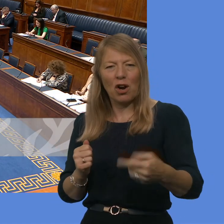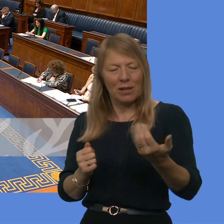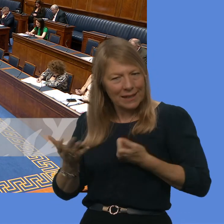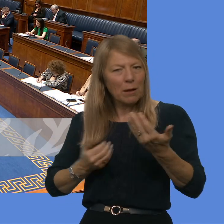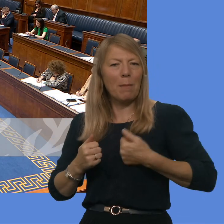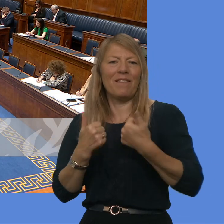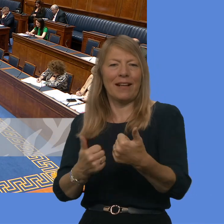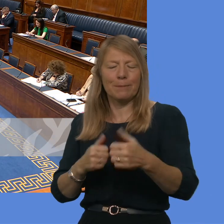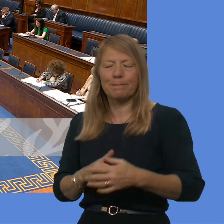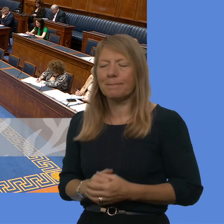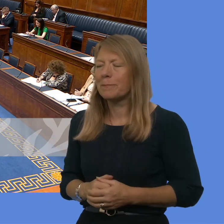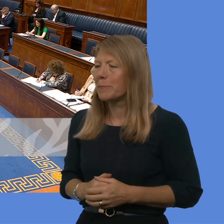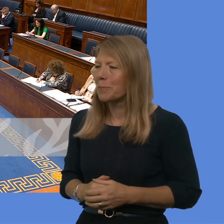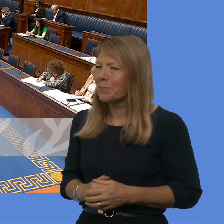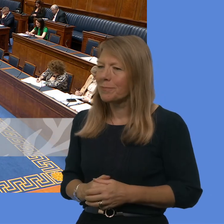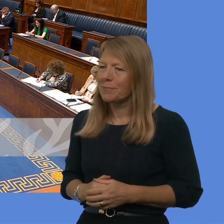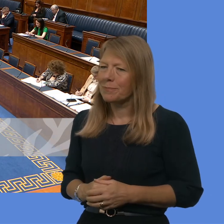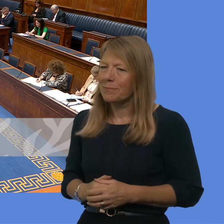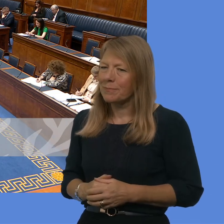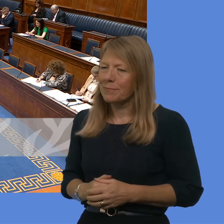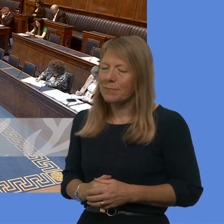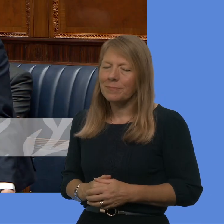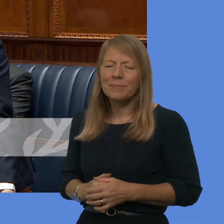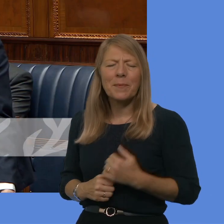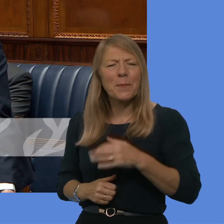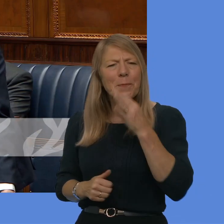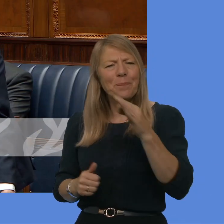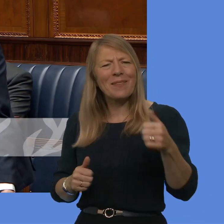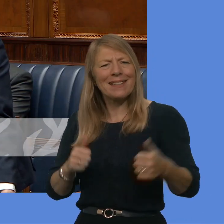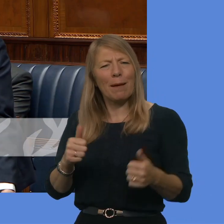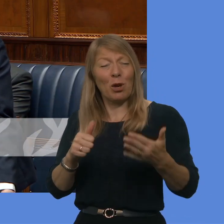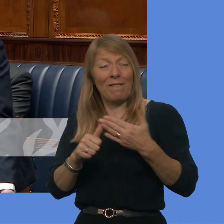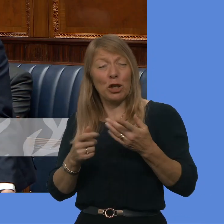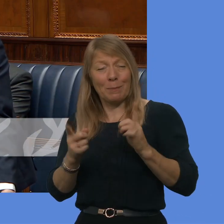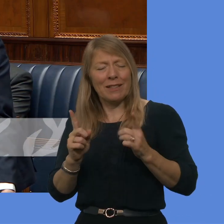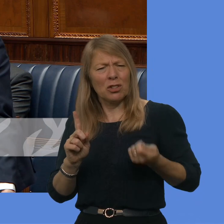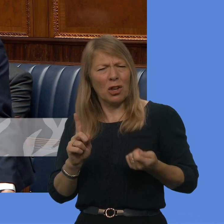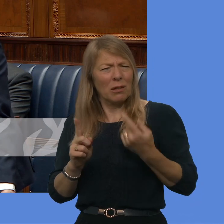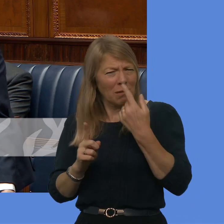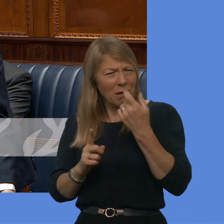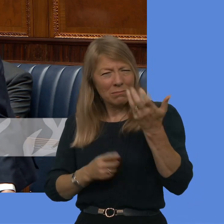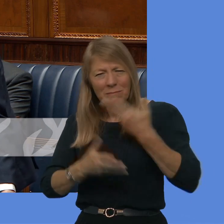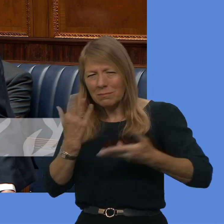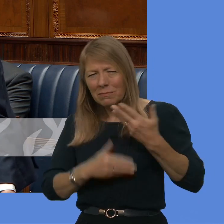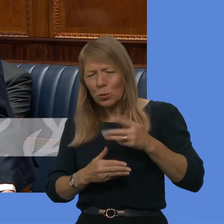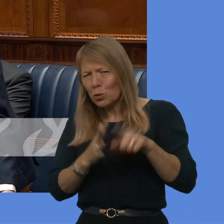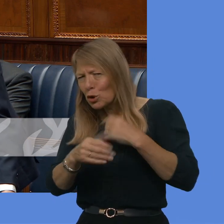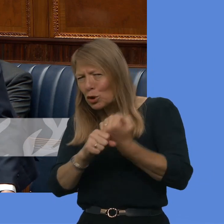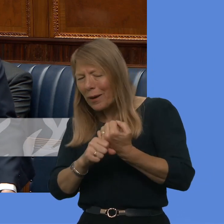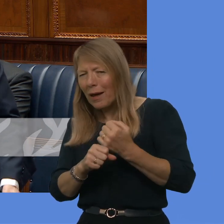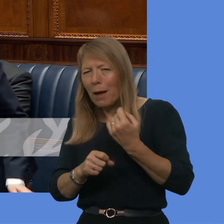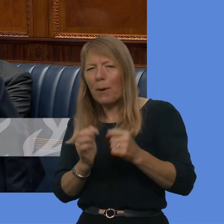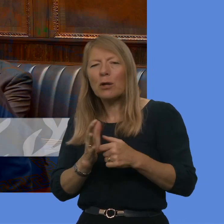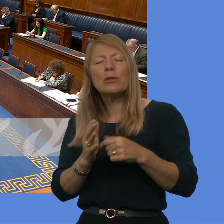Can the Deputy First Minister outline what actions are being taken to progress the recommendations of the 2021 Flags, Identity, Culture and Tradition report?